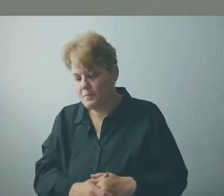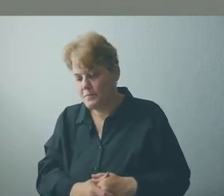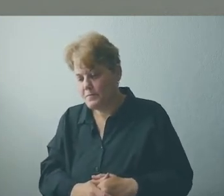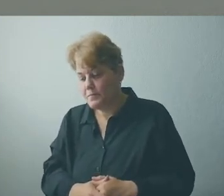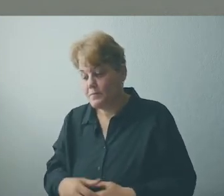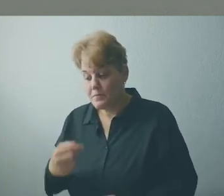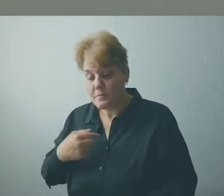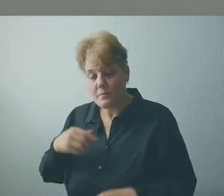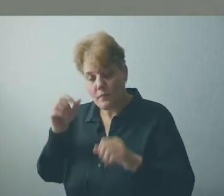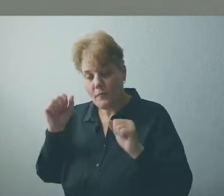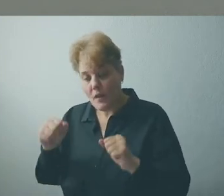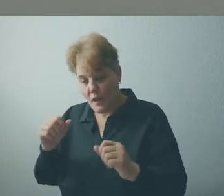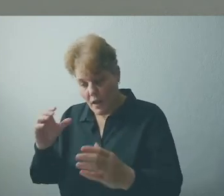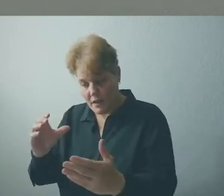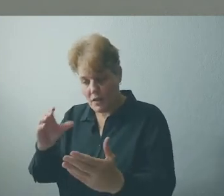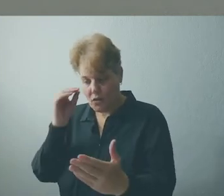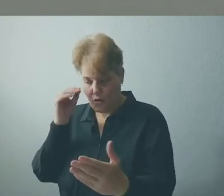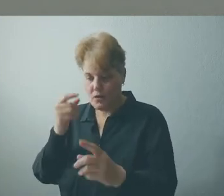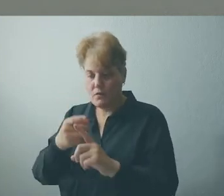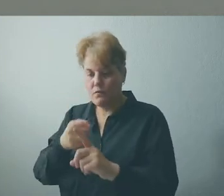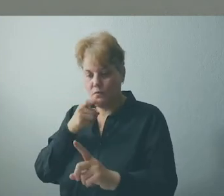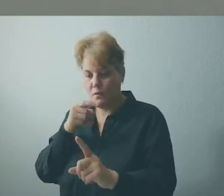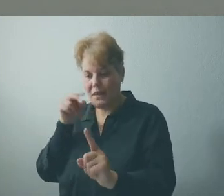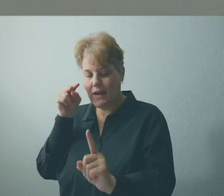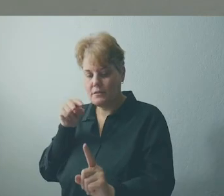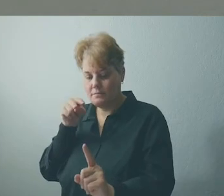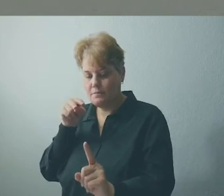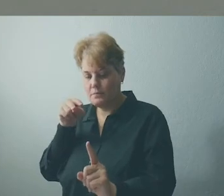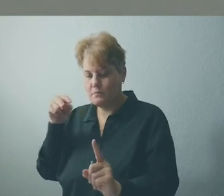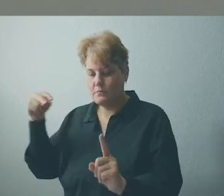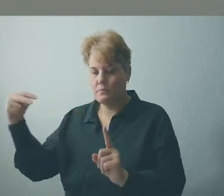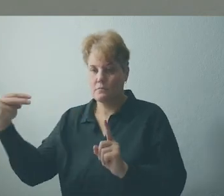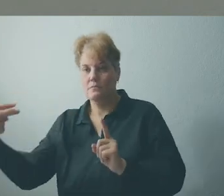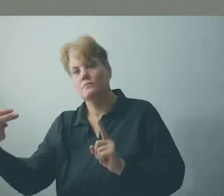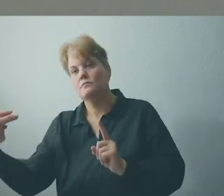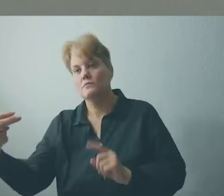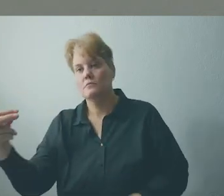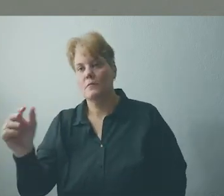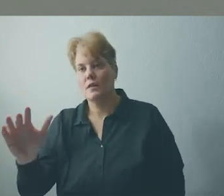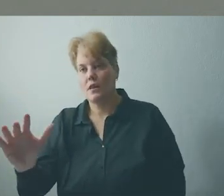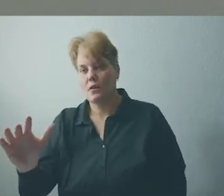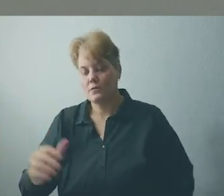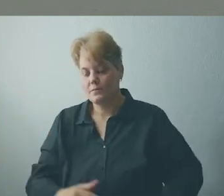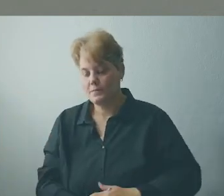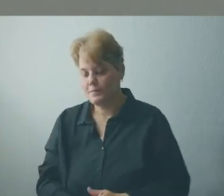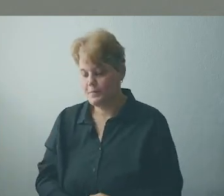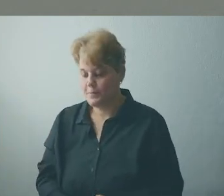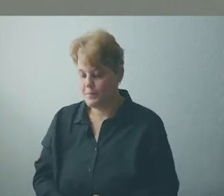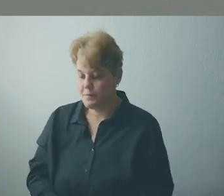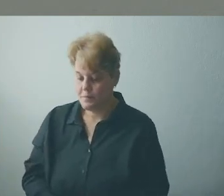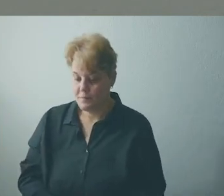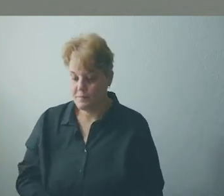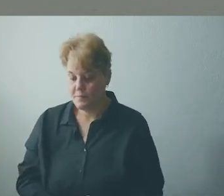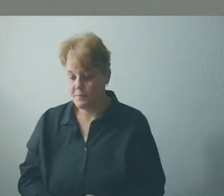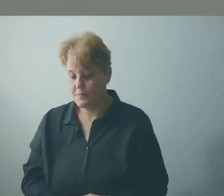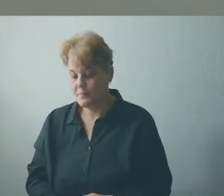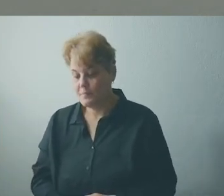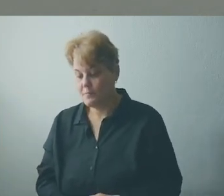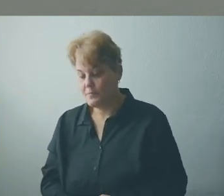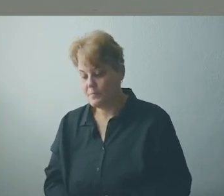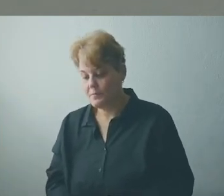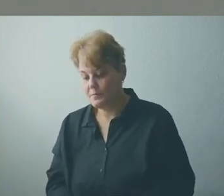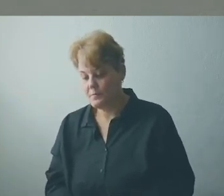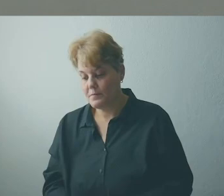I can learn from the person that I don't immediately have a personal connection with because of our different